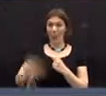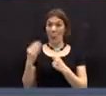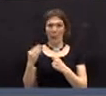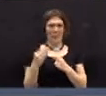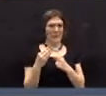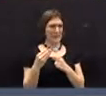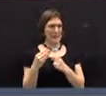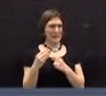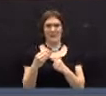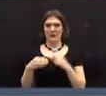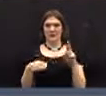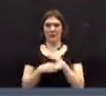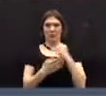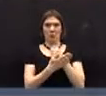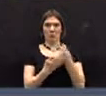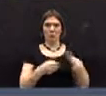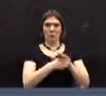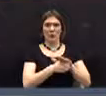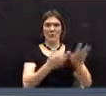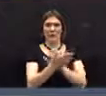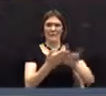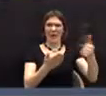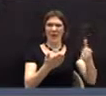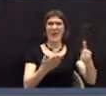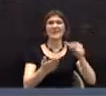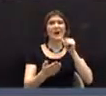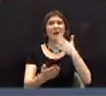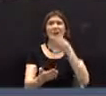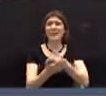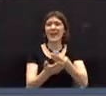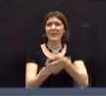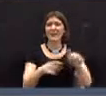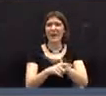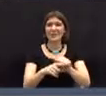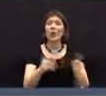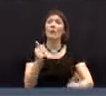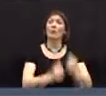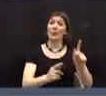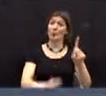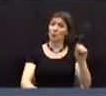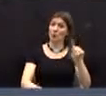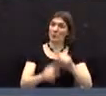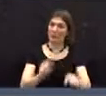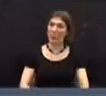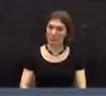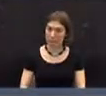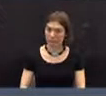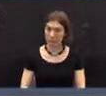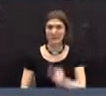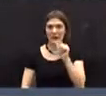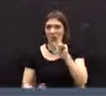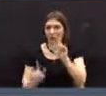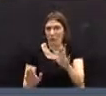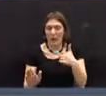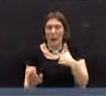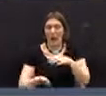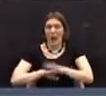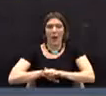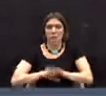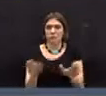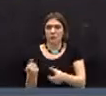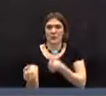credit card bill. It is not good fiscal practice, even though a substantial portion of our population does it. I certainly would not